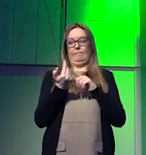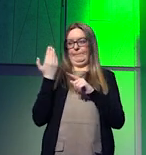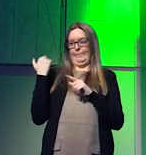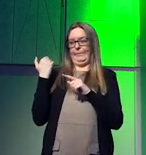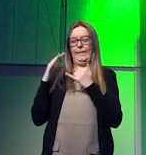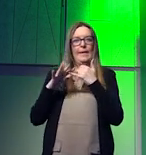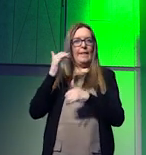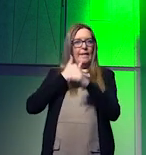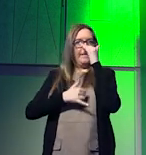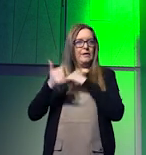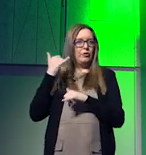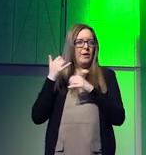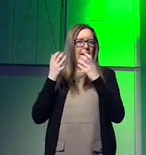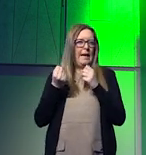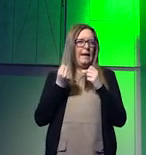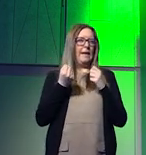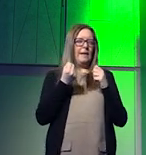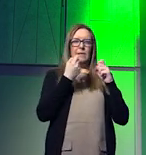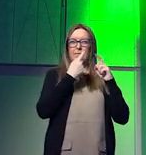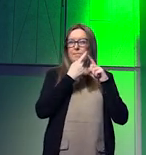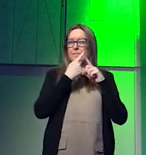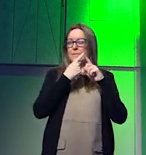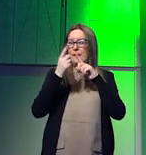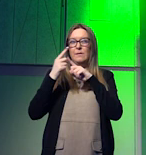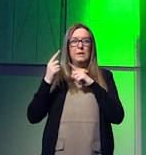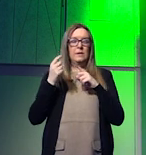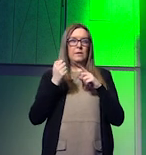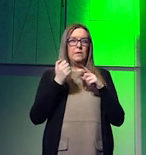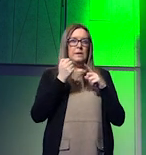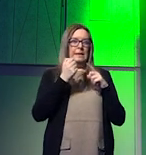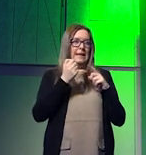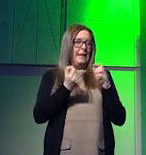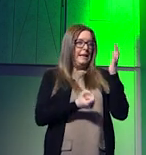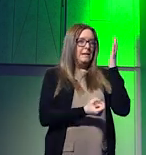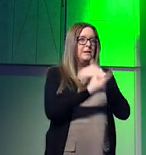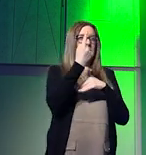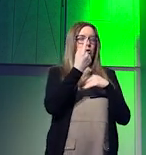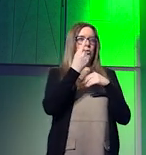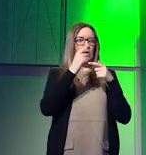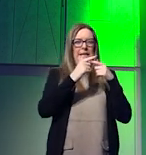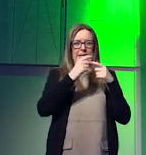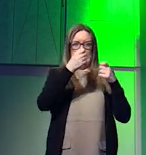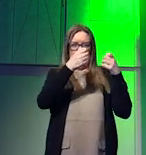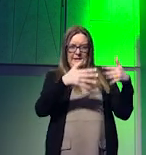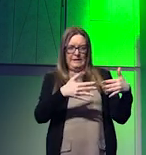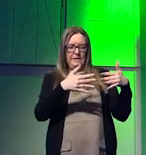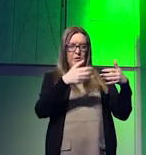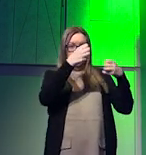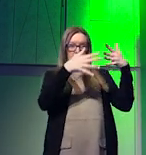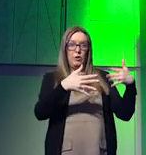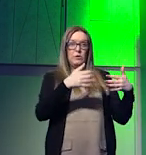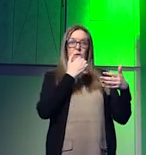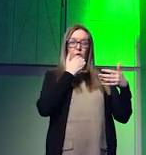were indeed a number of hikes and record-breaking um issues um or sort of you know records rather